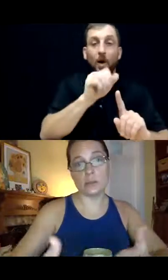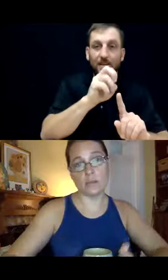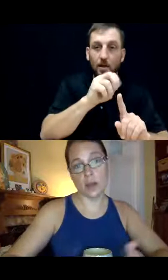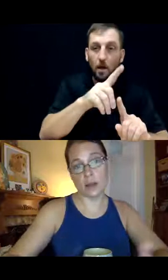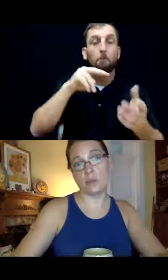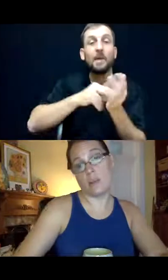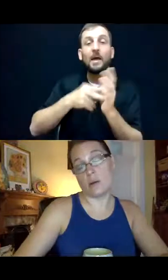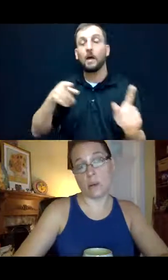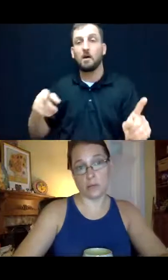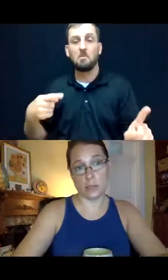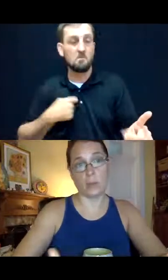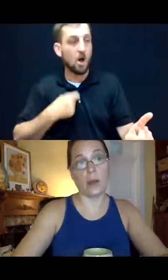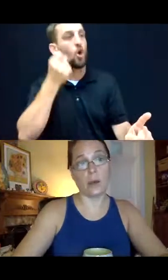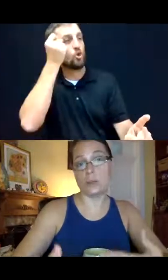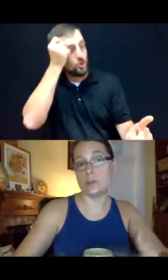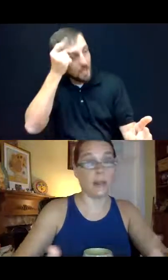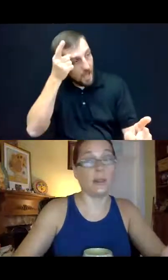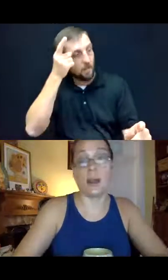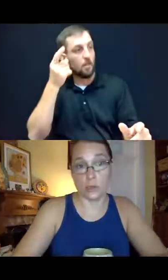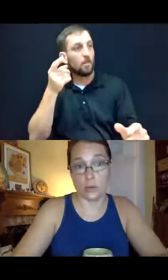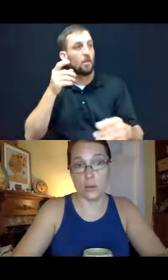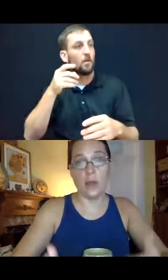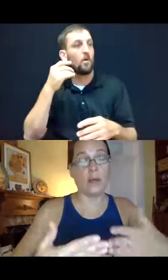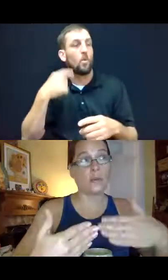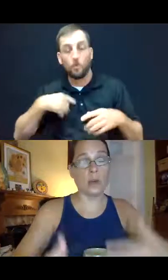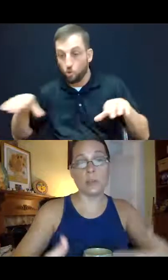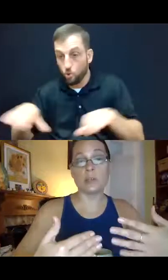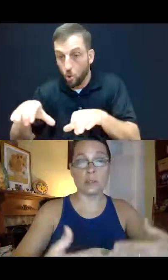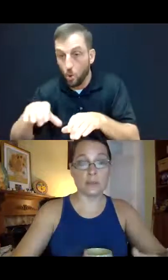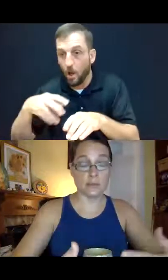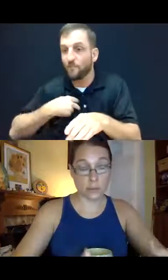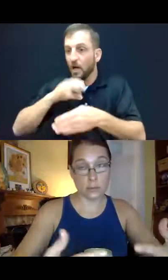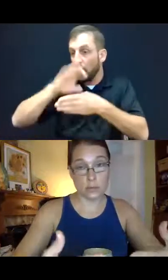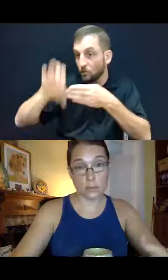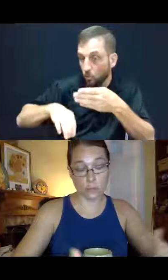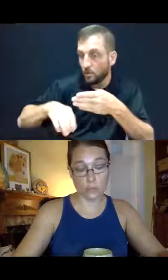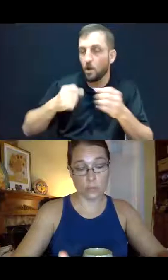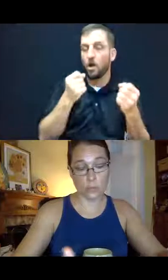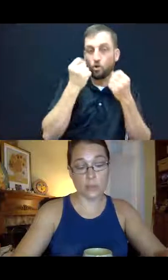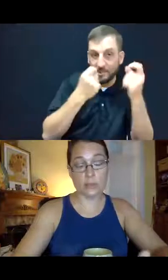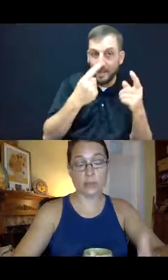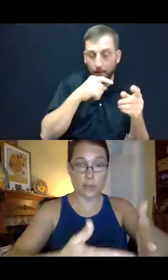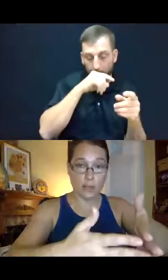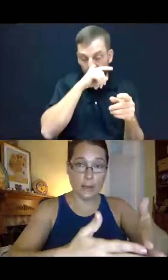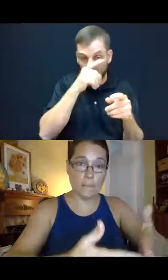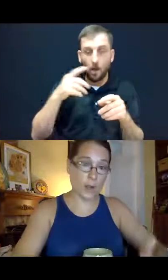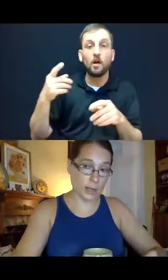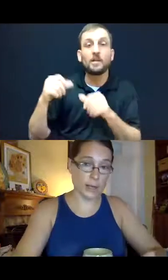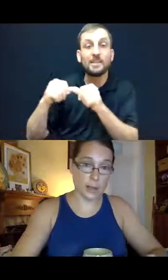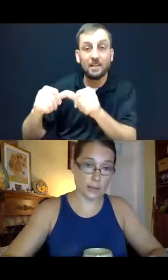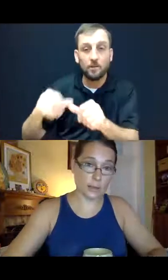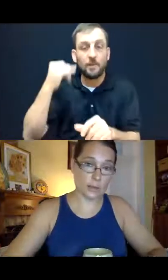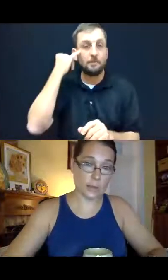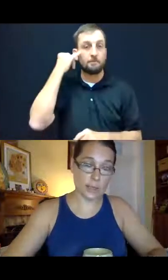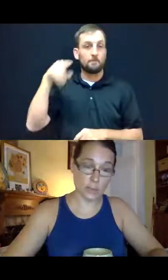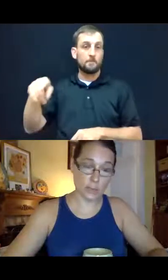of the actions that they're about to take prior to taking the action. If they're unable to, to, to consistently recognize